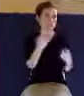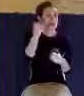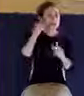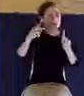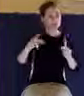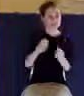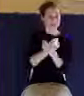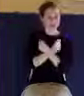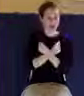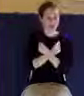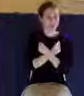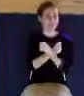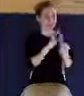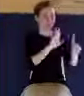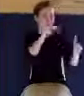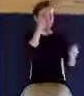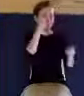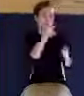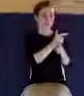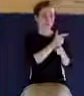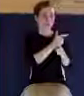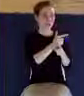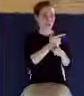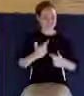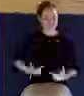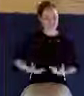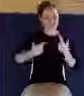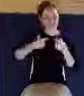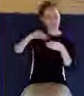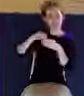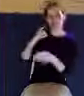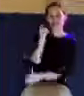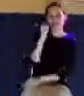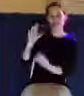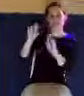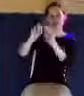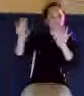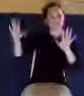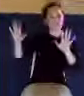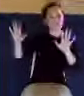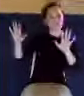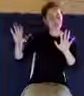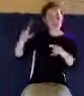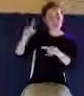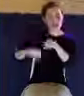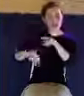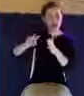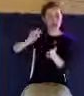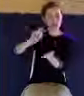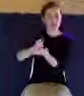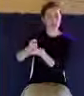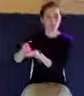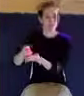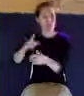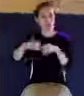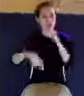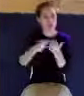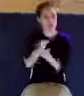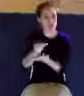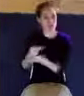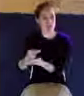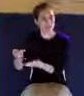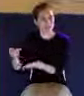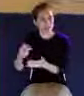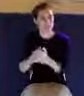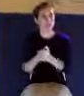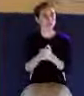abideth in the light, and there's none occasion of stumbling in him. Look in chapter 3, look down at verse number 14. Marvel